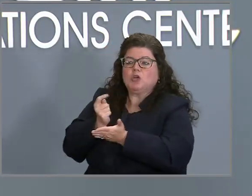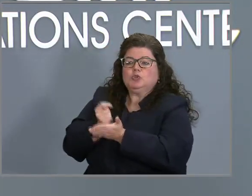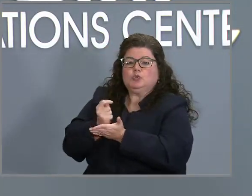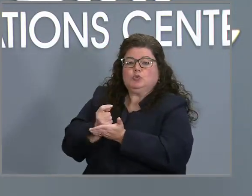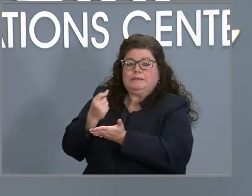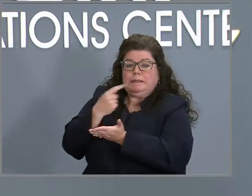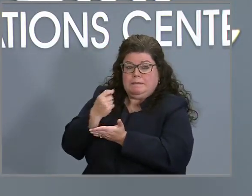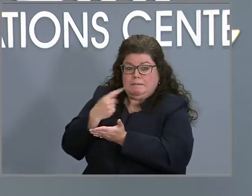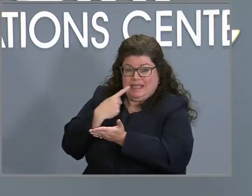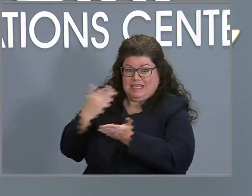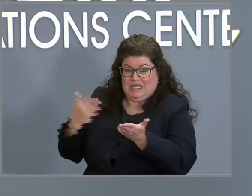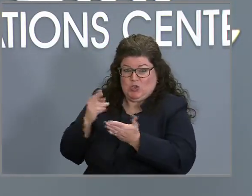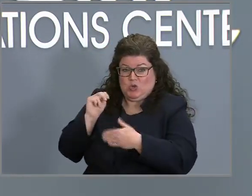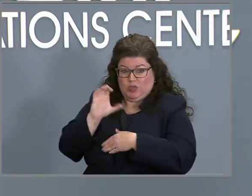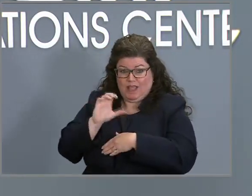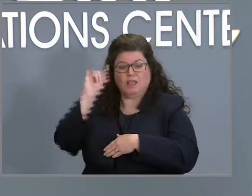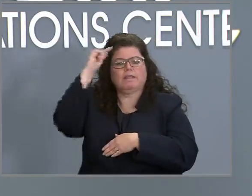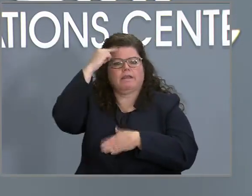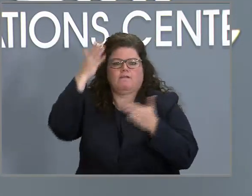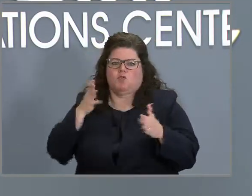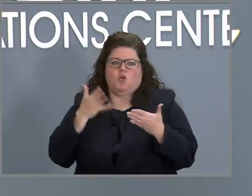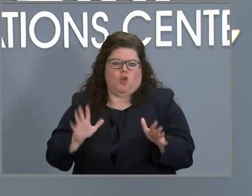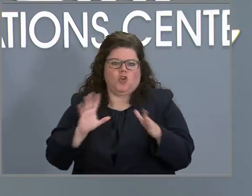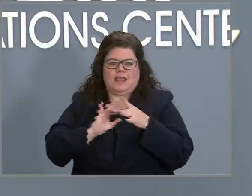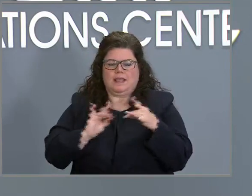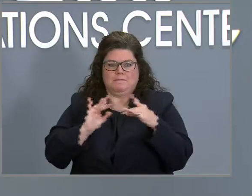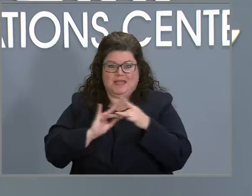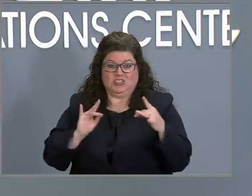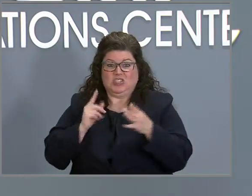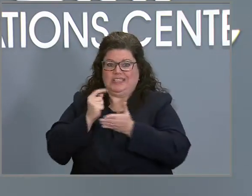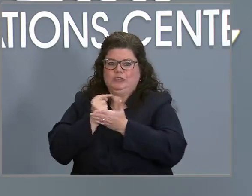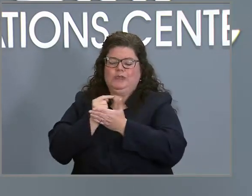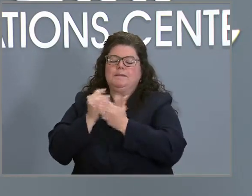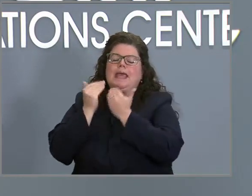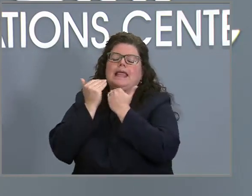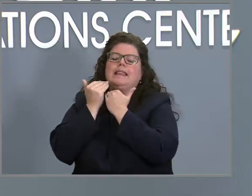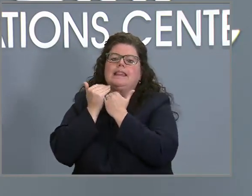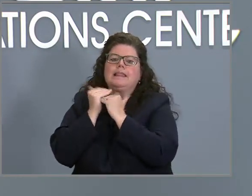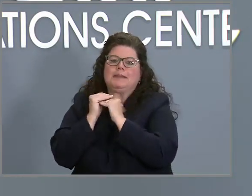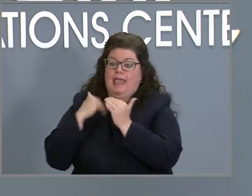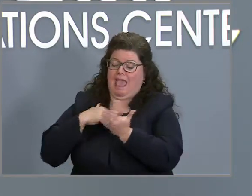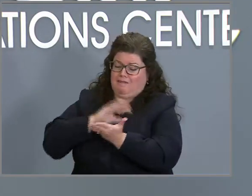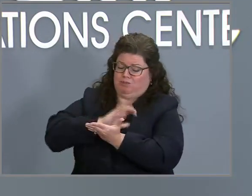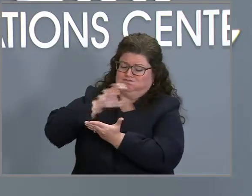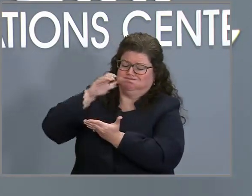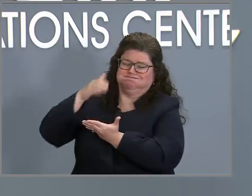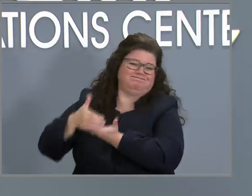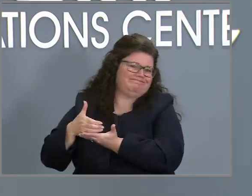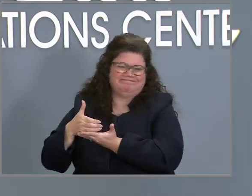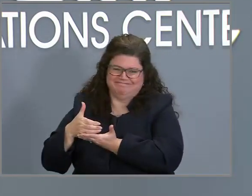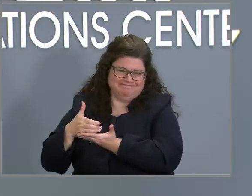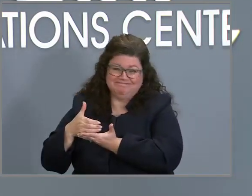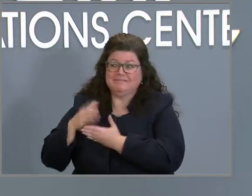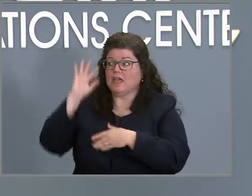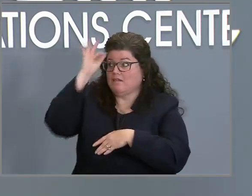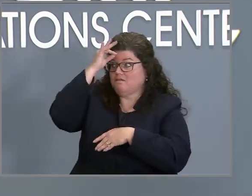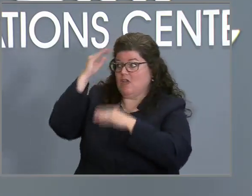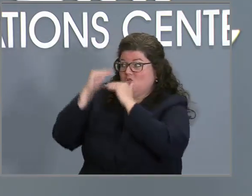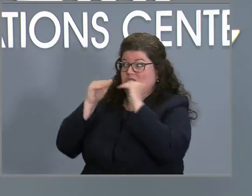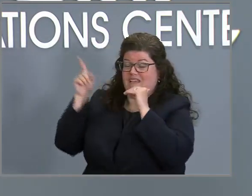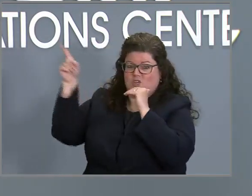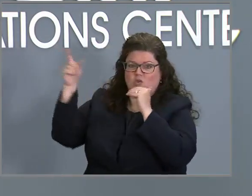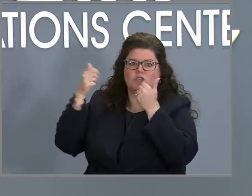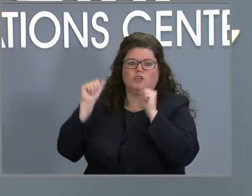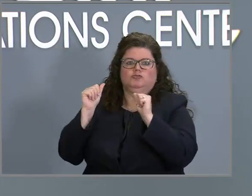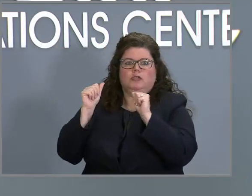Carolina. As the Governor already mentioned, these treatments are incredibly limited in supply right now. We know certainly at the federal level they are working to